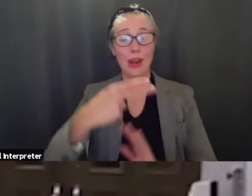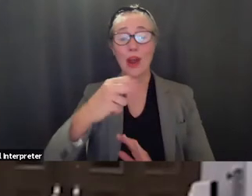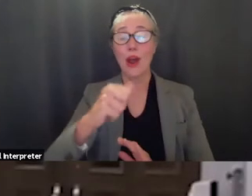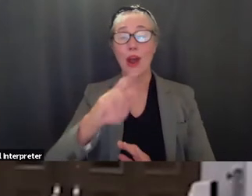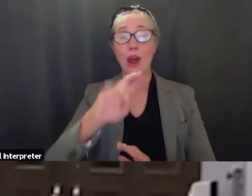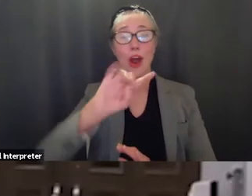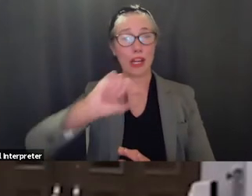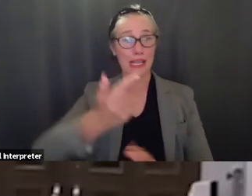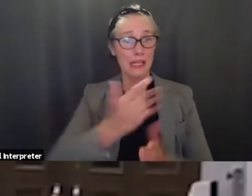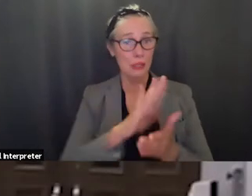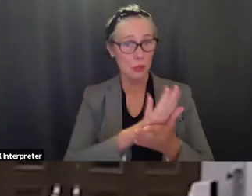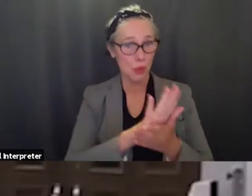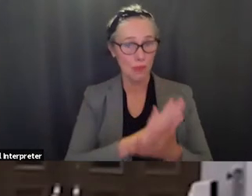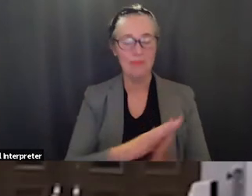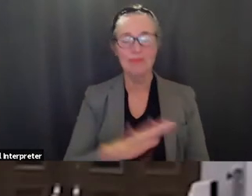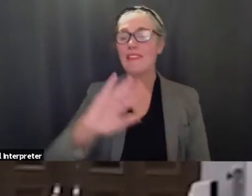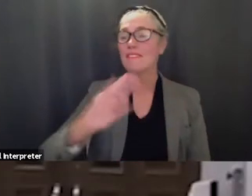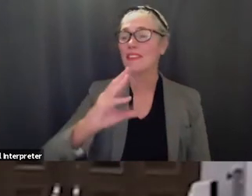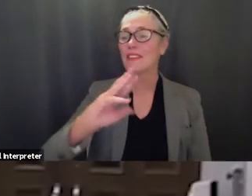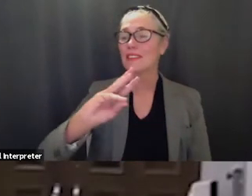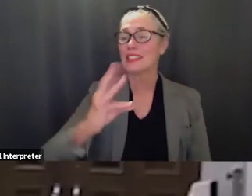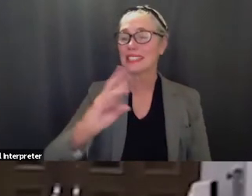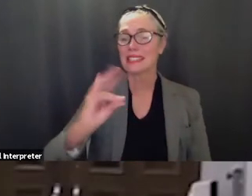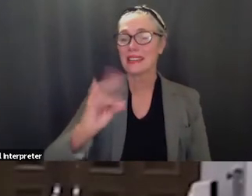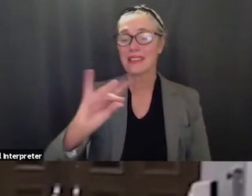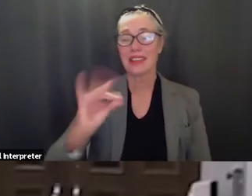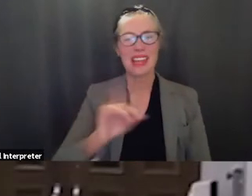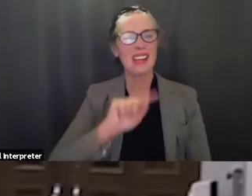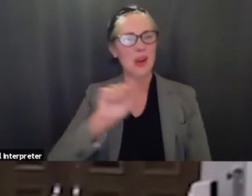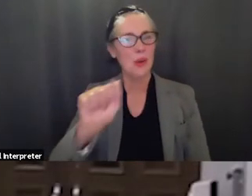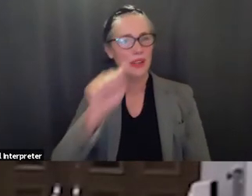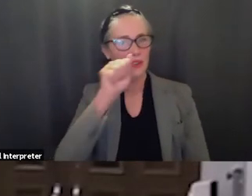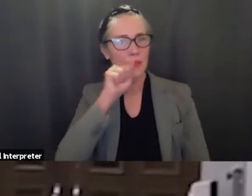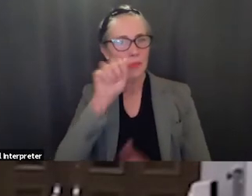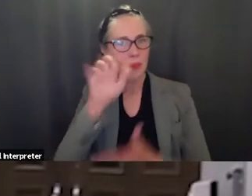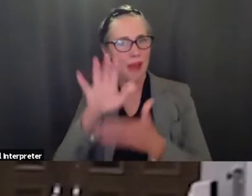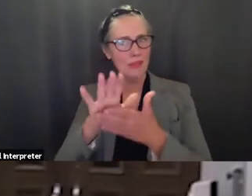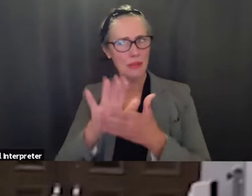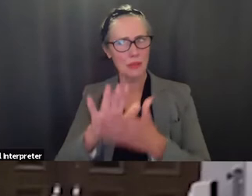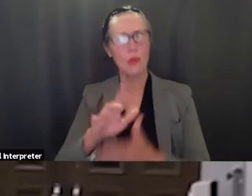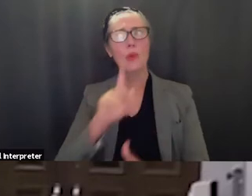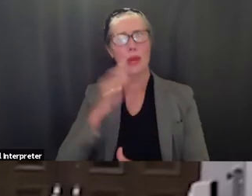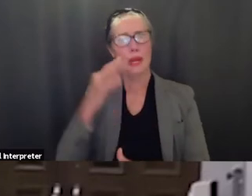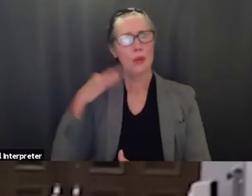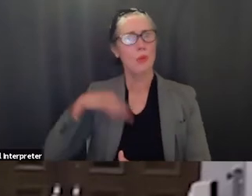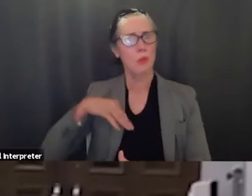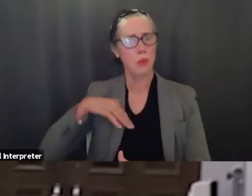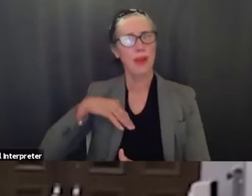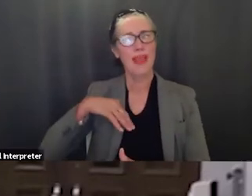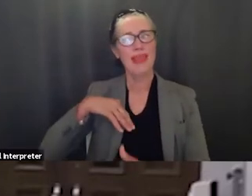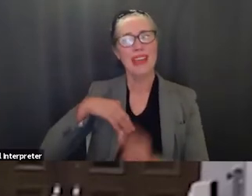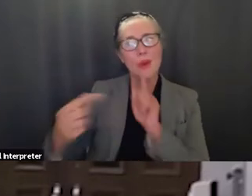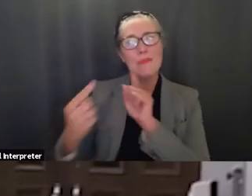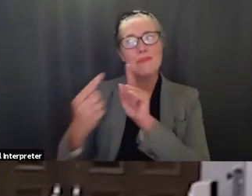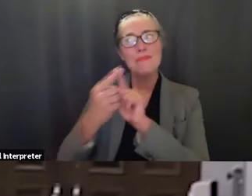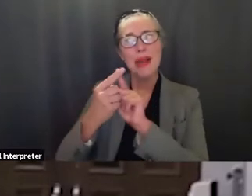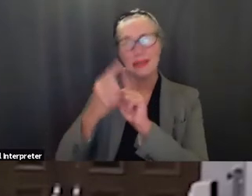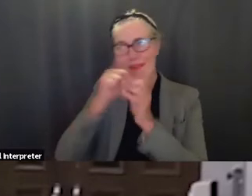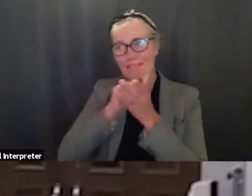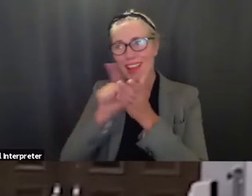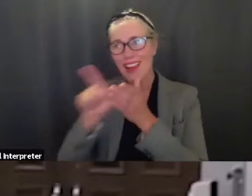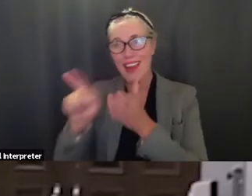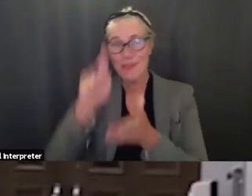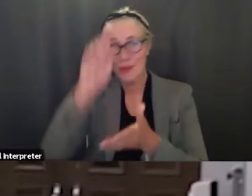seventh and eighth i was at a private school um which actually ended up being a really good thing because that's where i fell in love with my husband in fifth grade